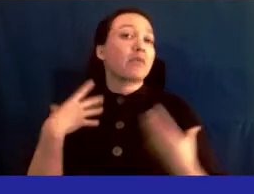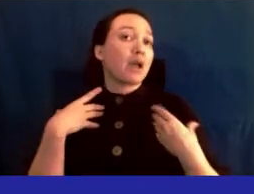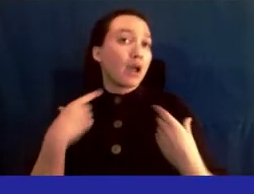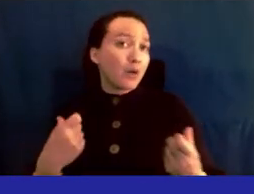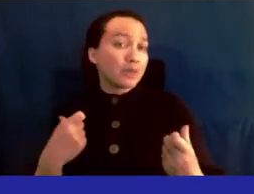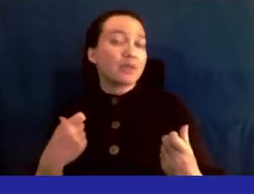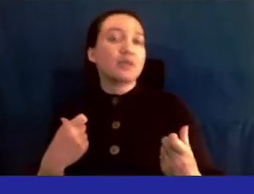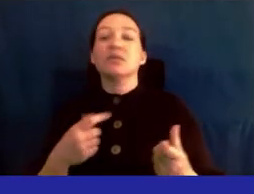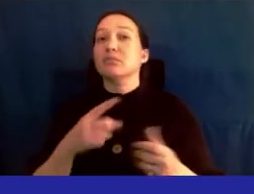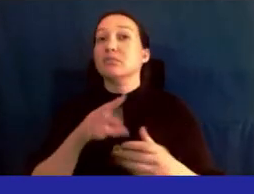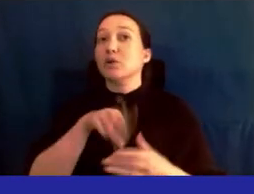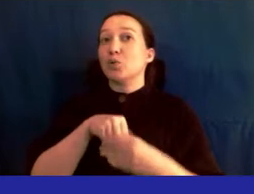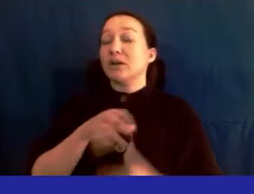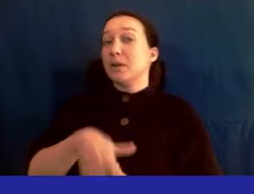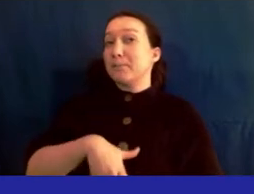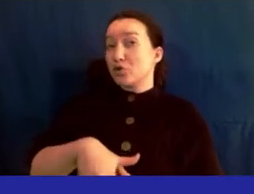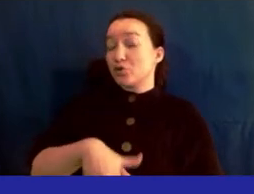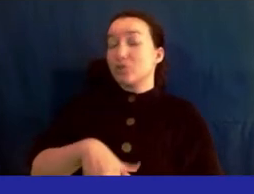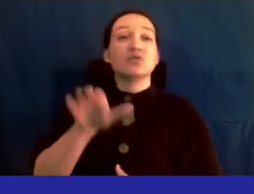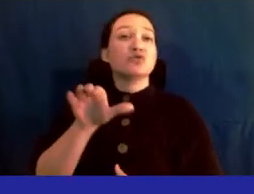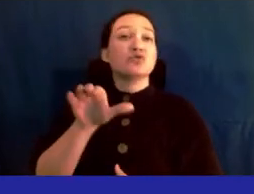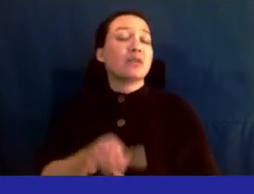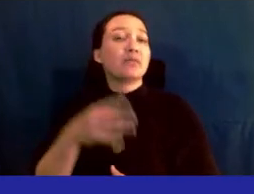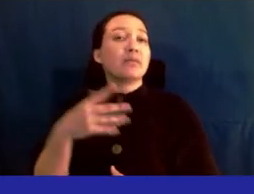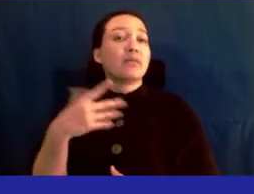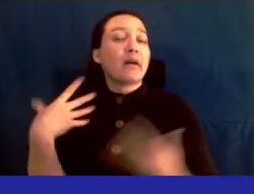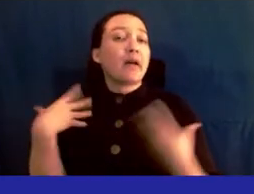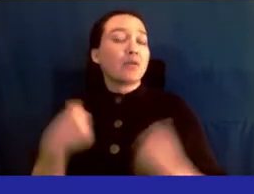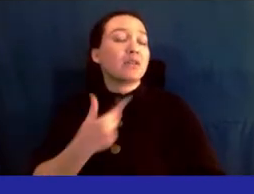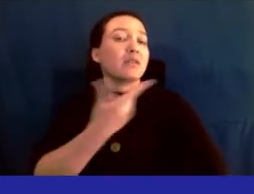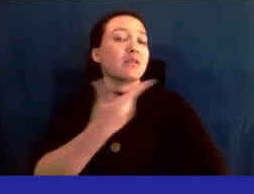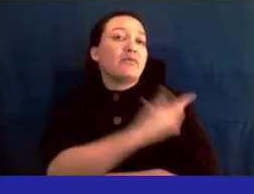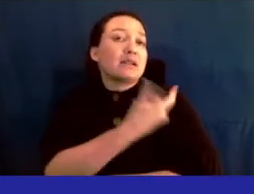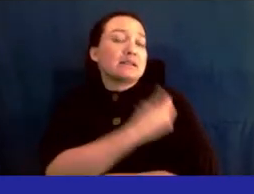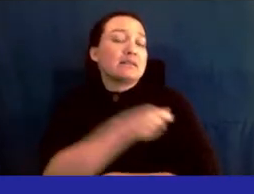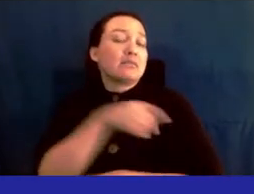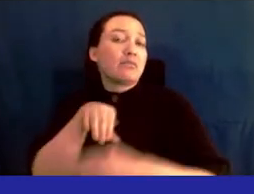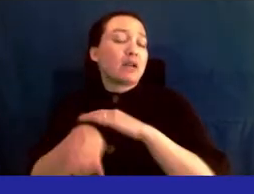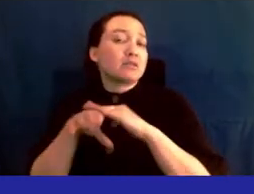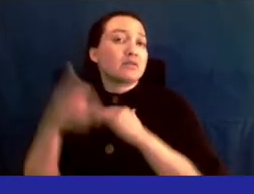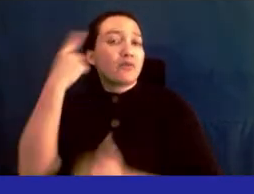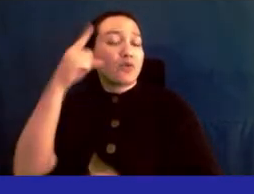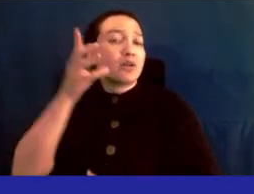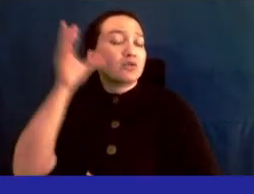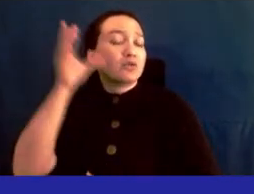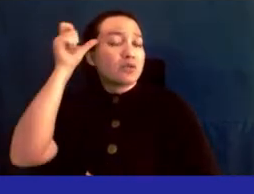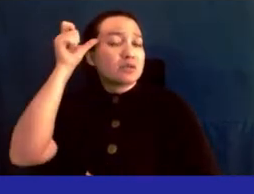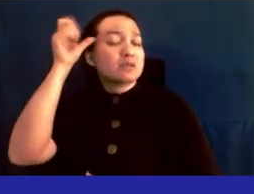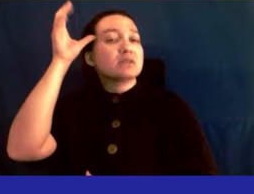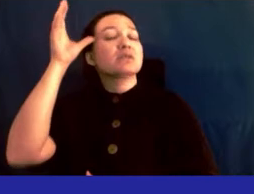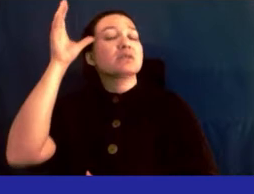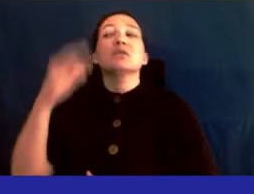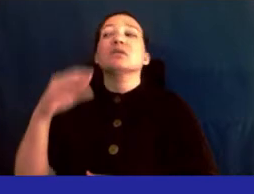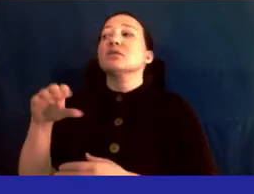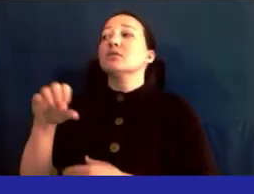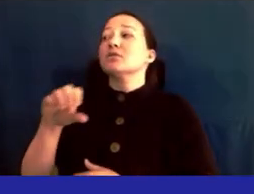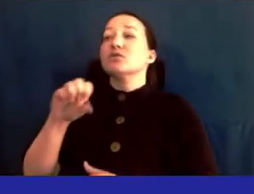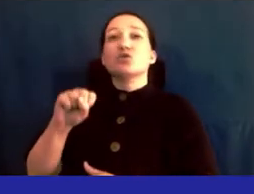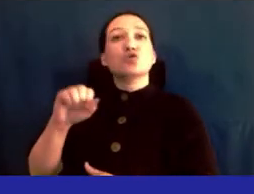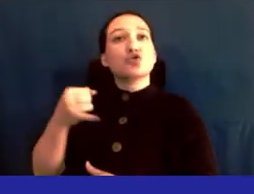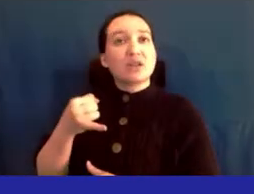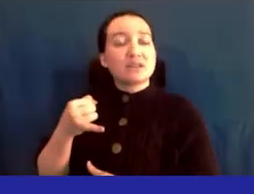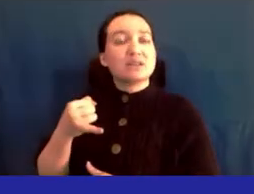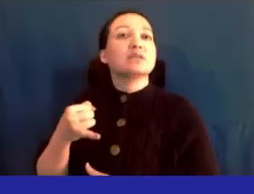including maternal, child health, and vaccine access to adult, social justice, and Southeast Queens.